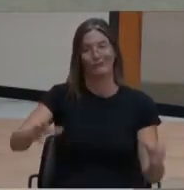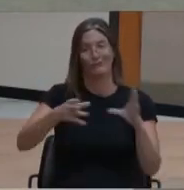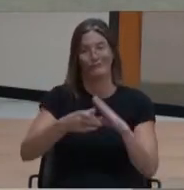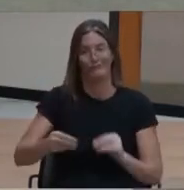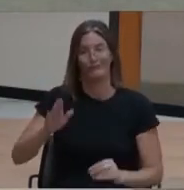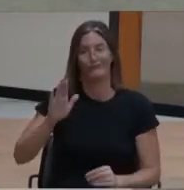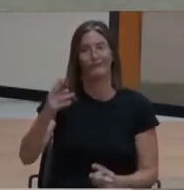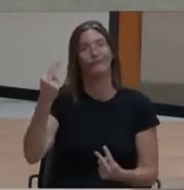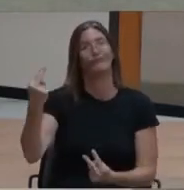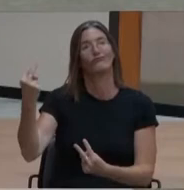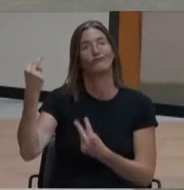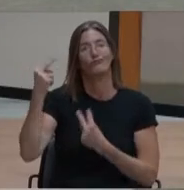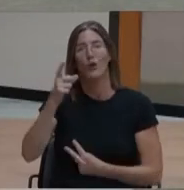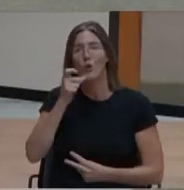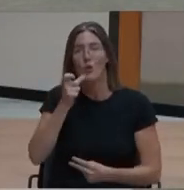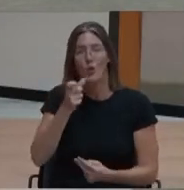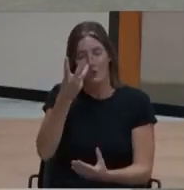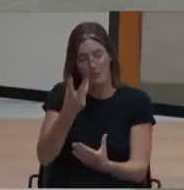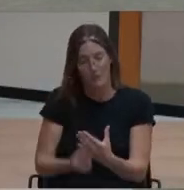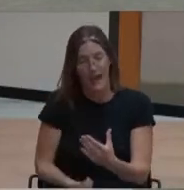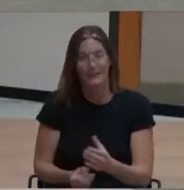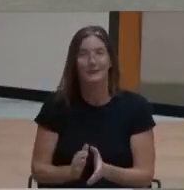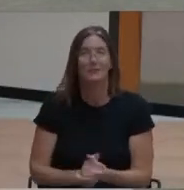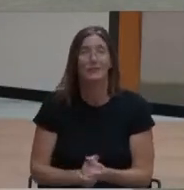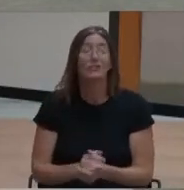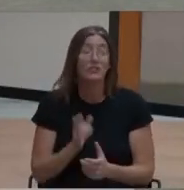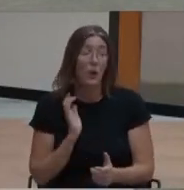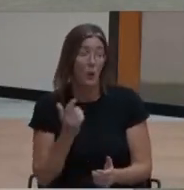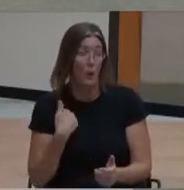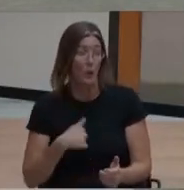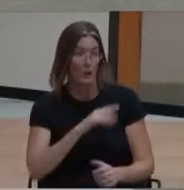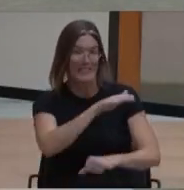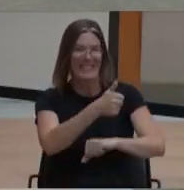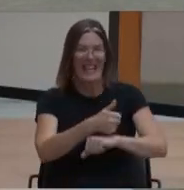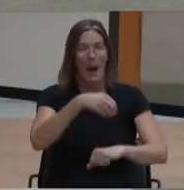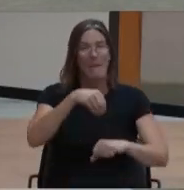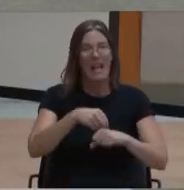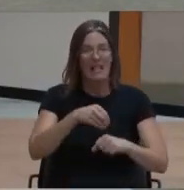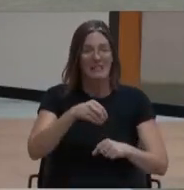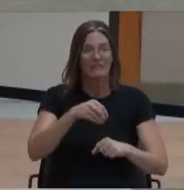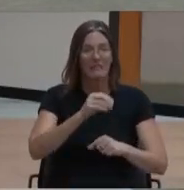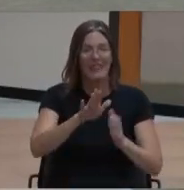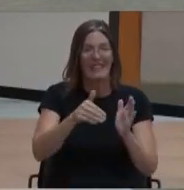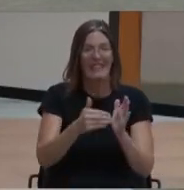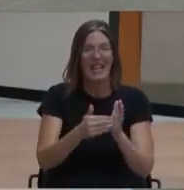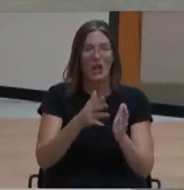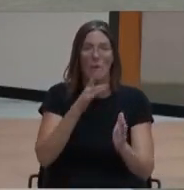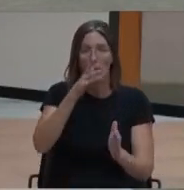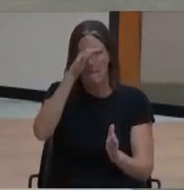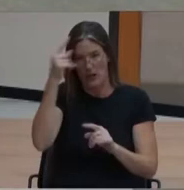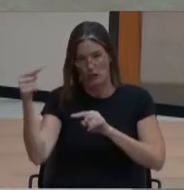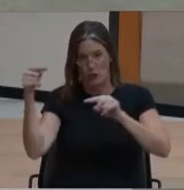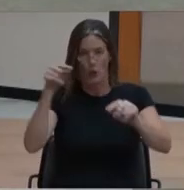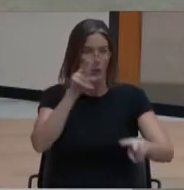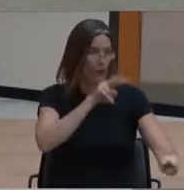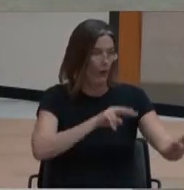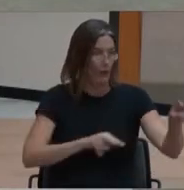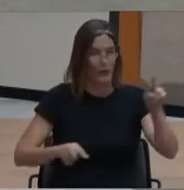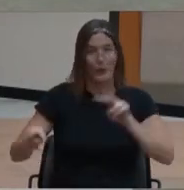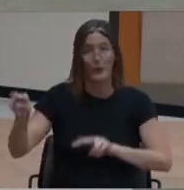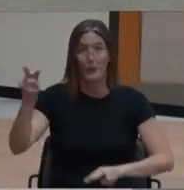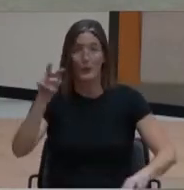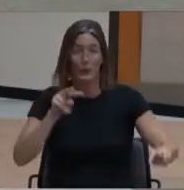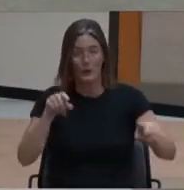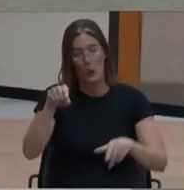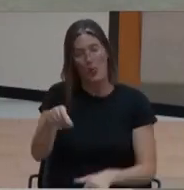in our campus wellness center for parents and classes to view. In addition to a school event, this year on Saturday, October